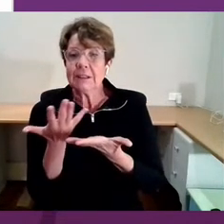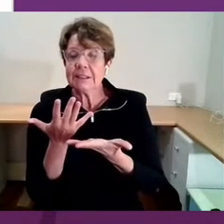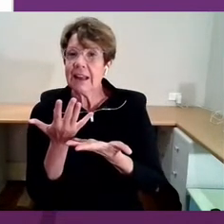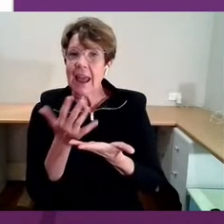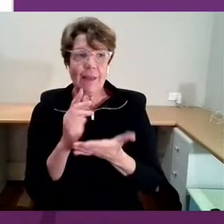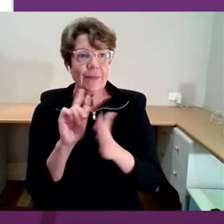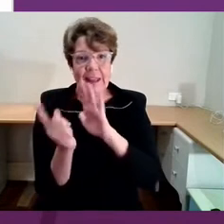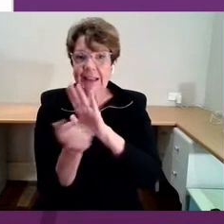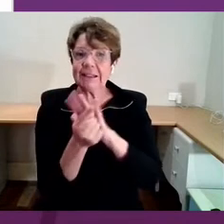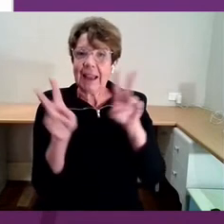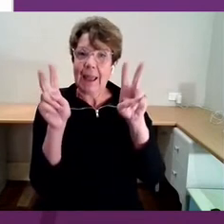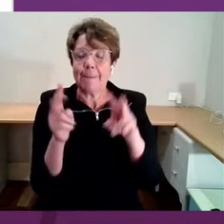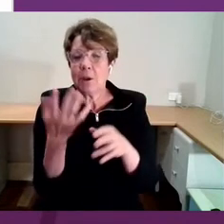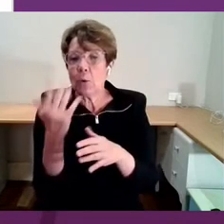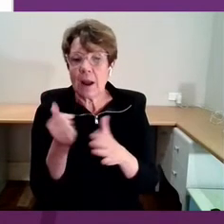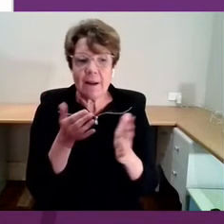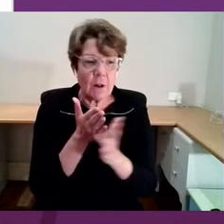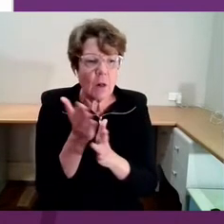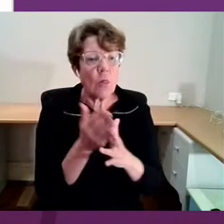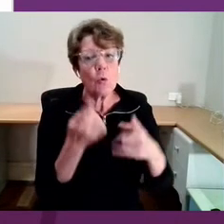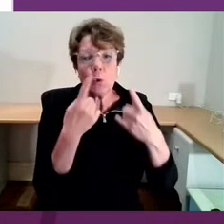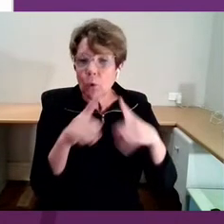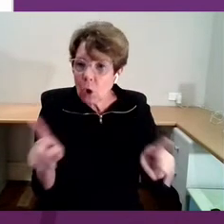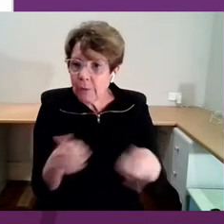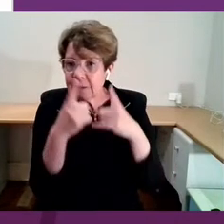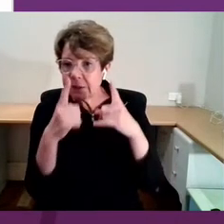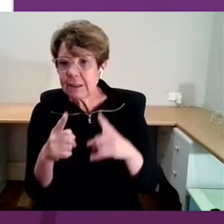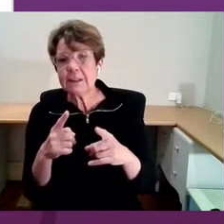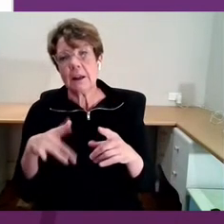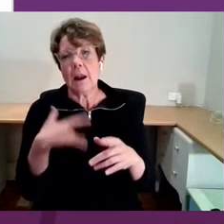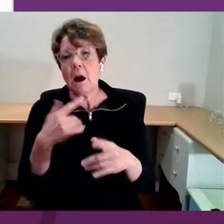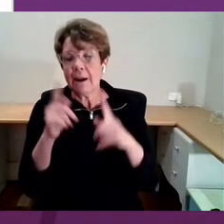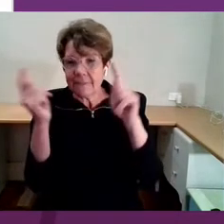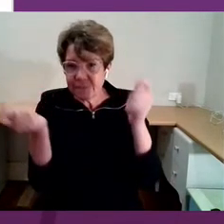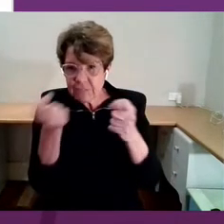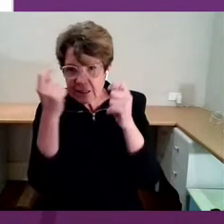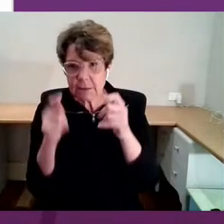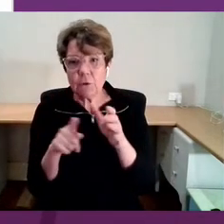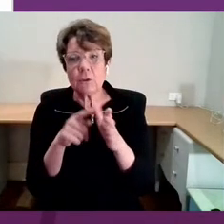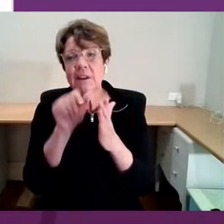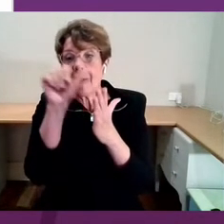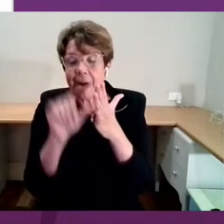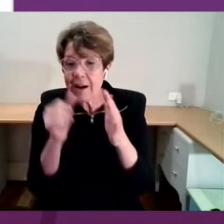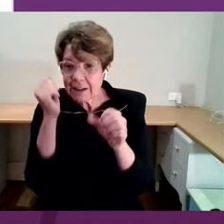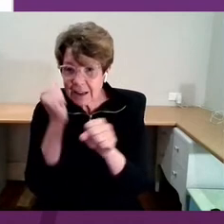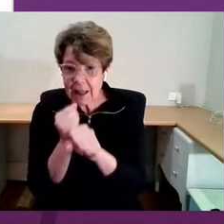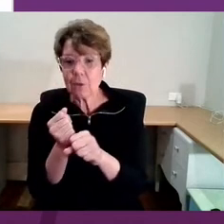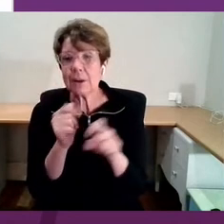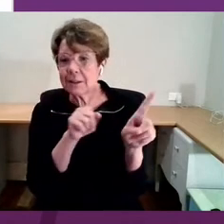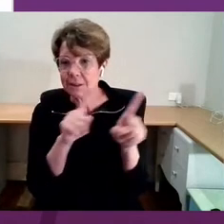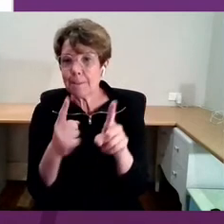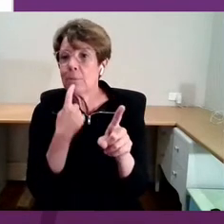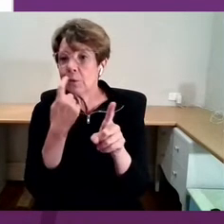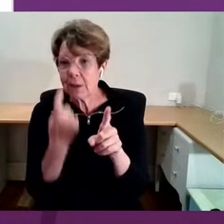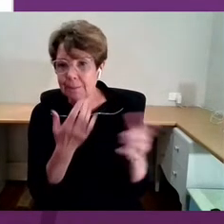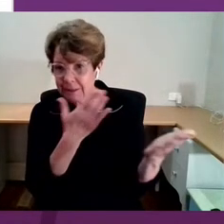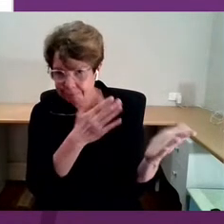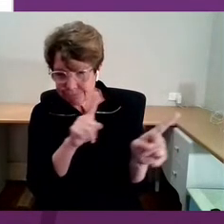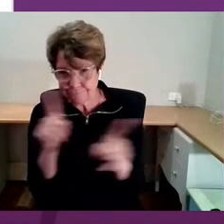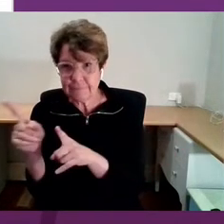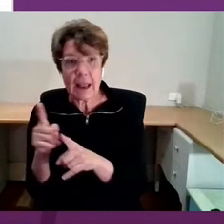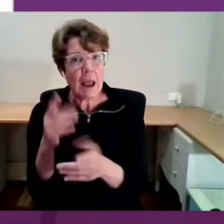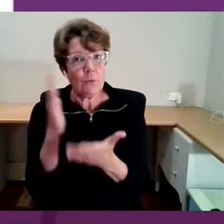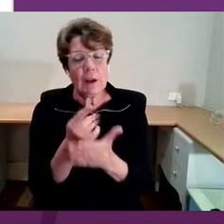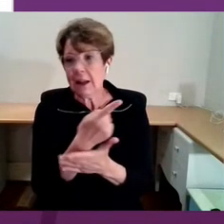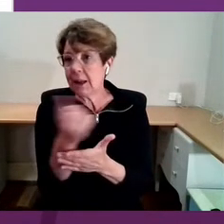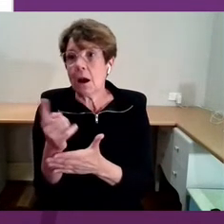concert halls, art galleries, cinemas and live festivals. How much more each of you must have suffered and perhaps still are